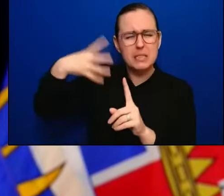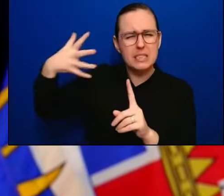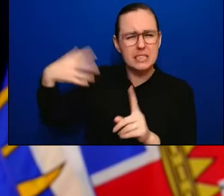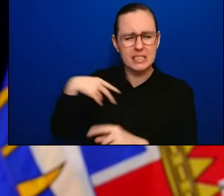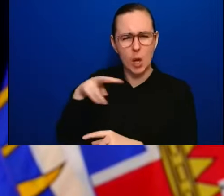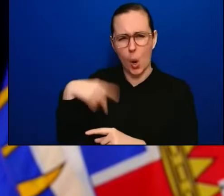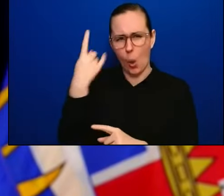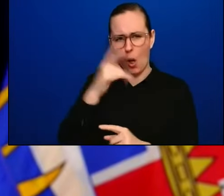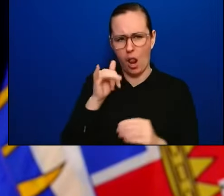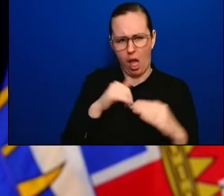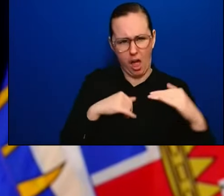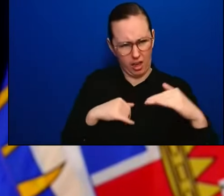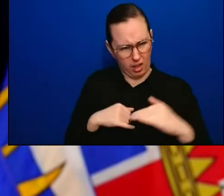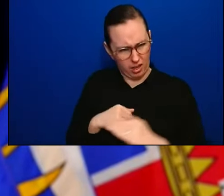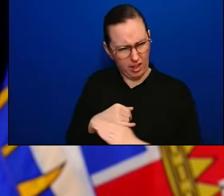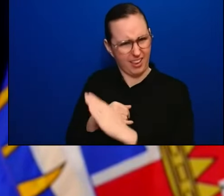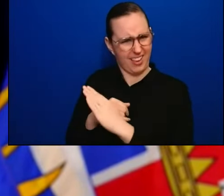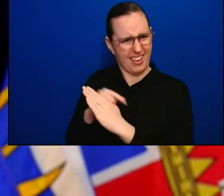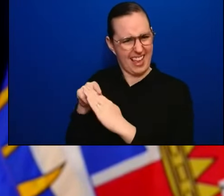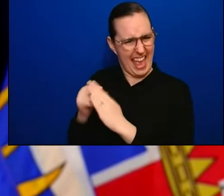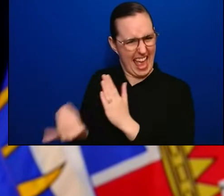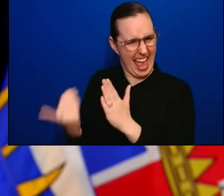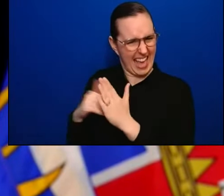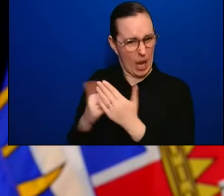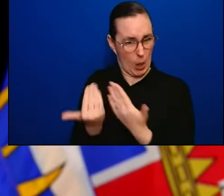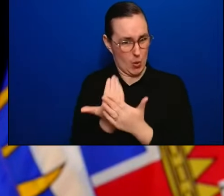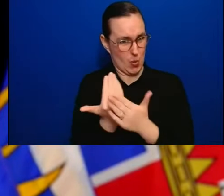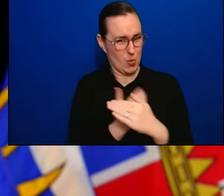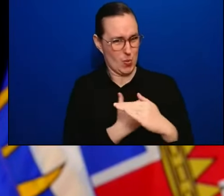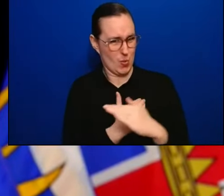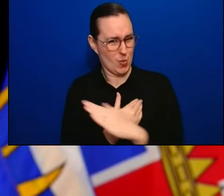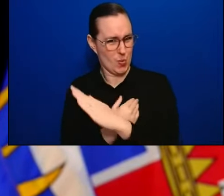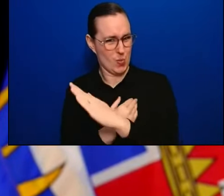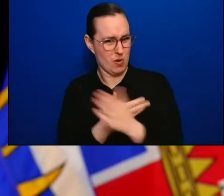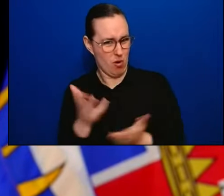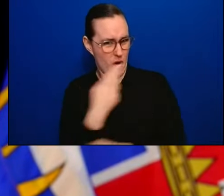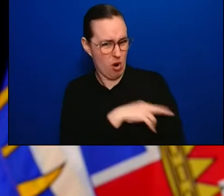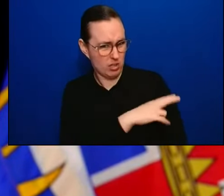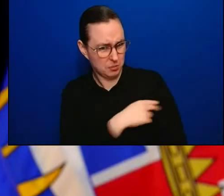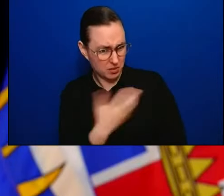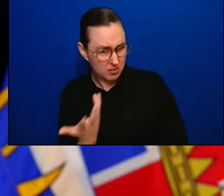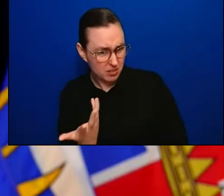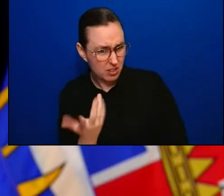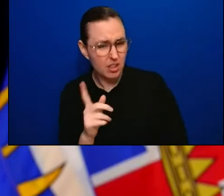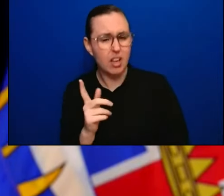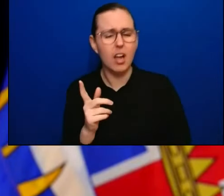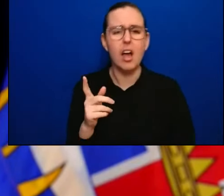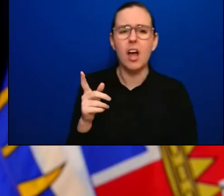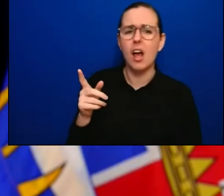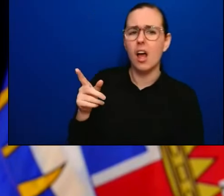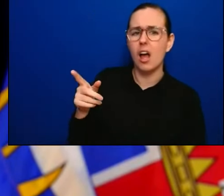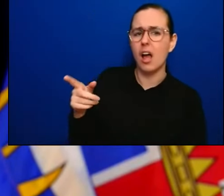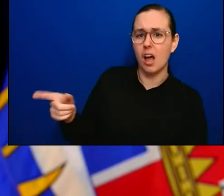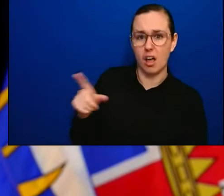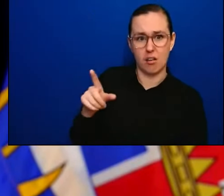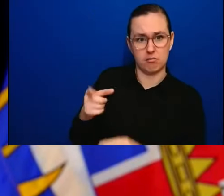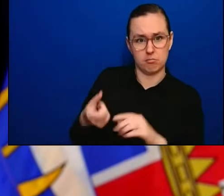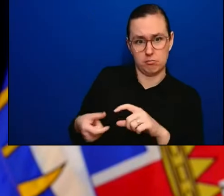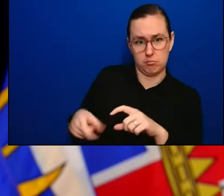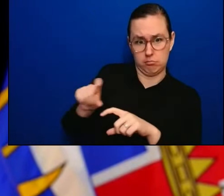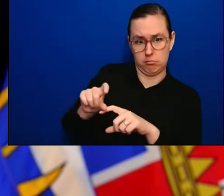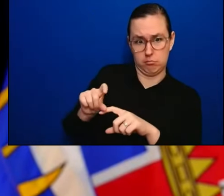of new daily hospitals that that admissions. And that in the 20% increase scenario you get to the kind of